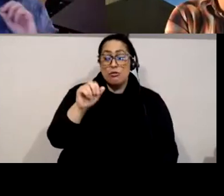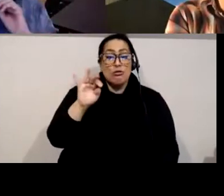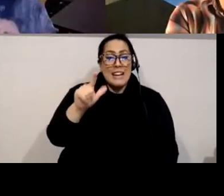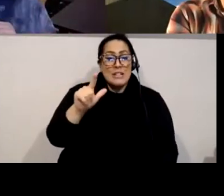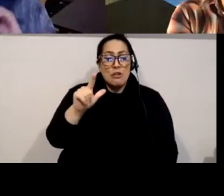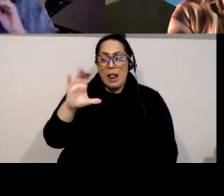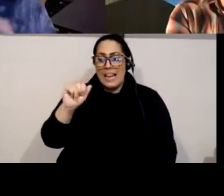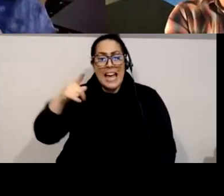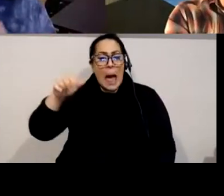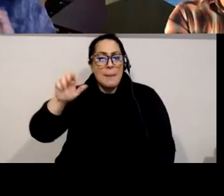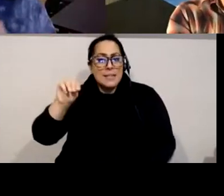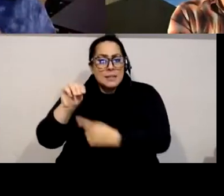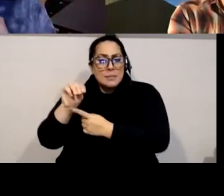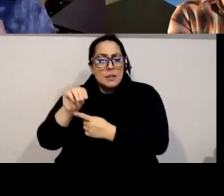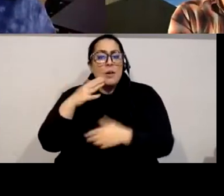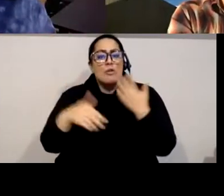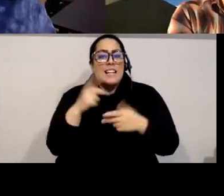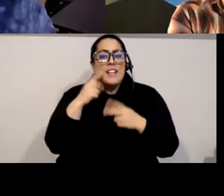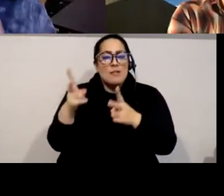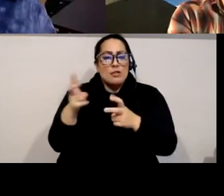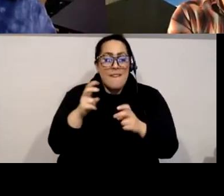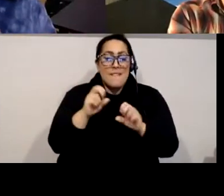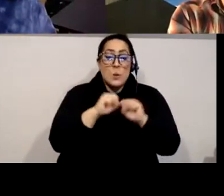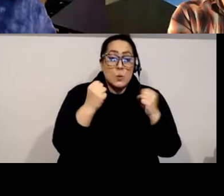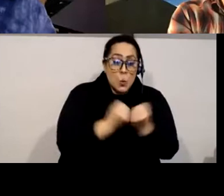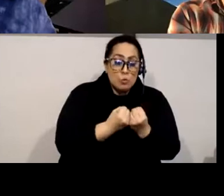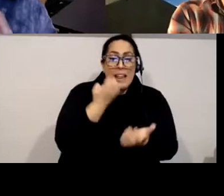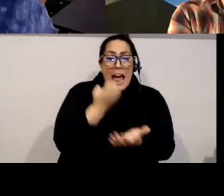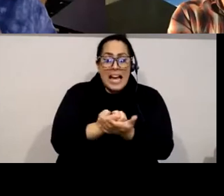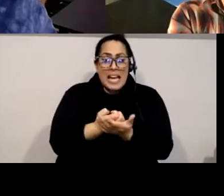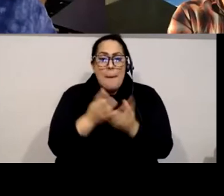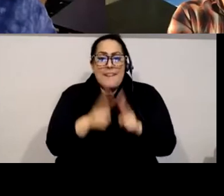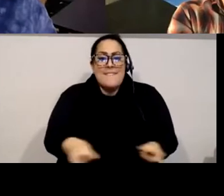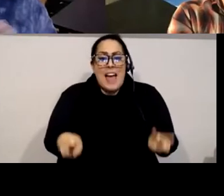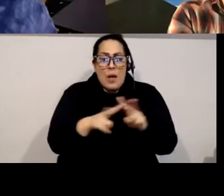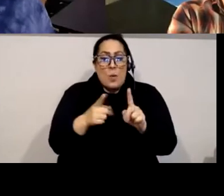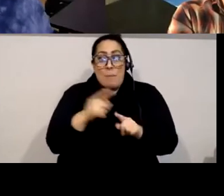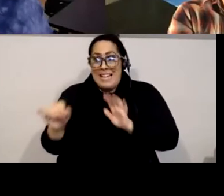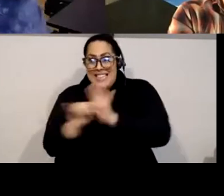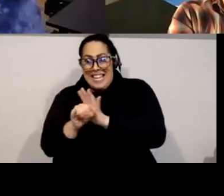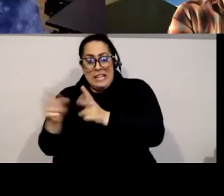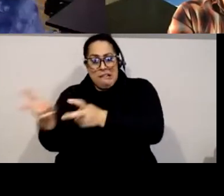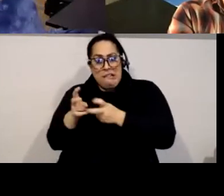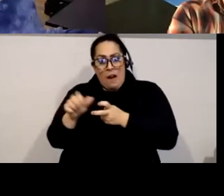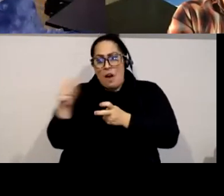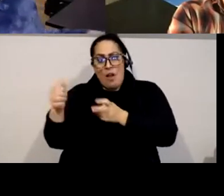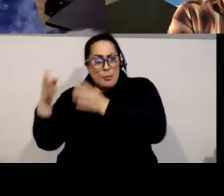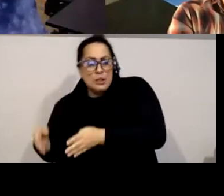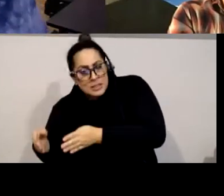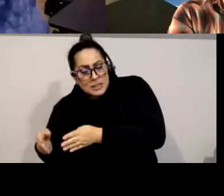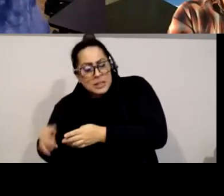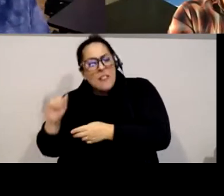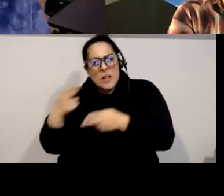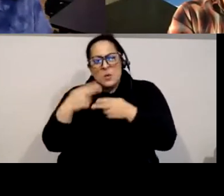process of deriving social and economic value from the racial identity of another person. Just thought that was a very short,